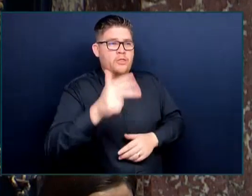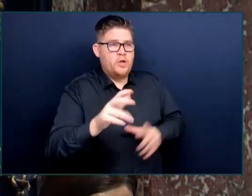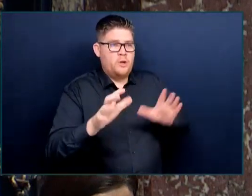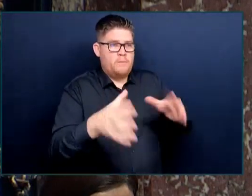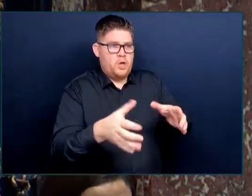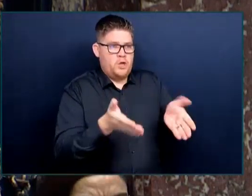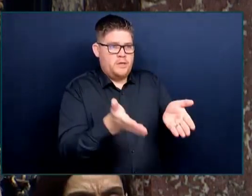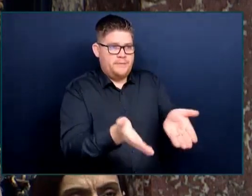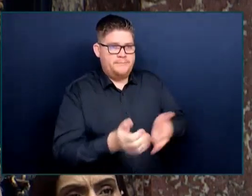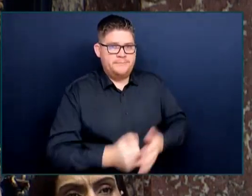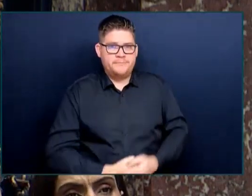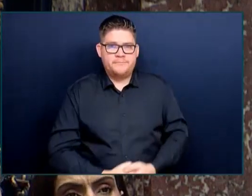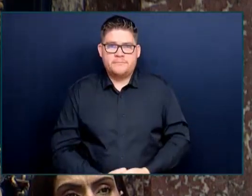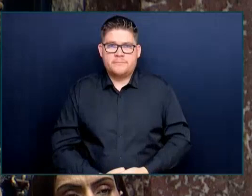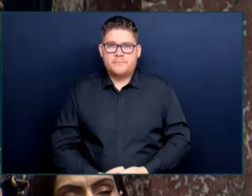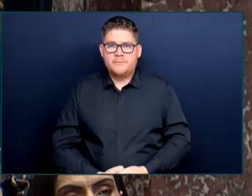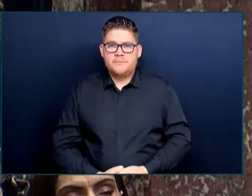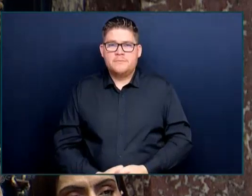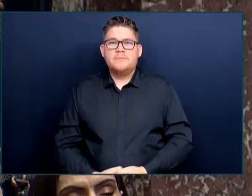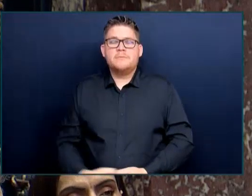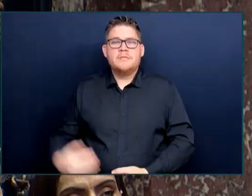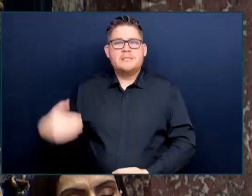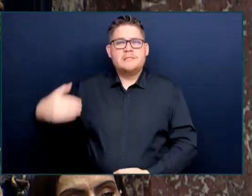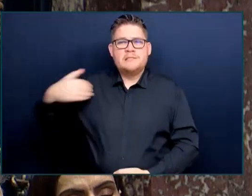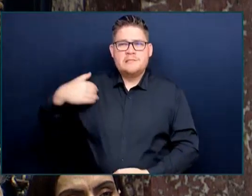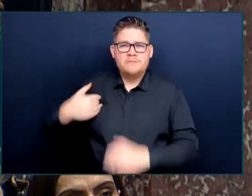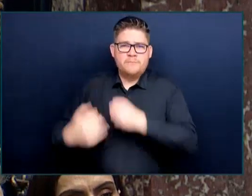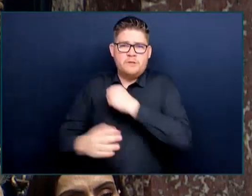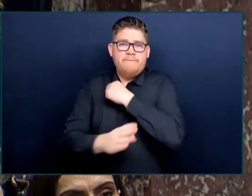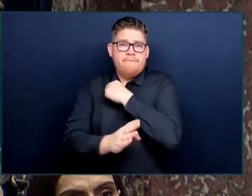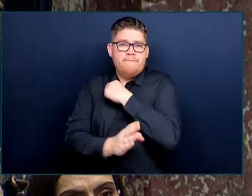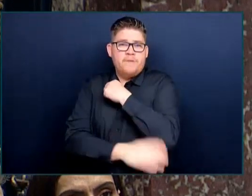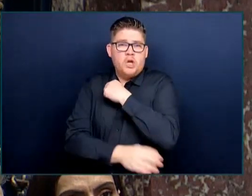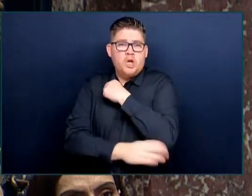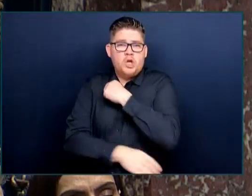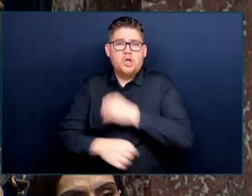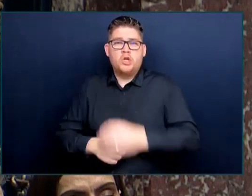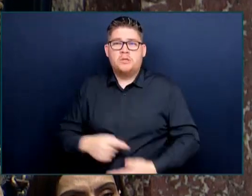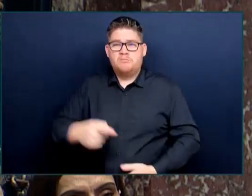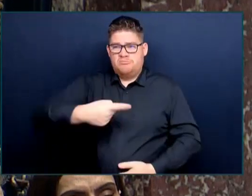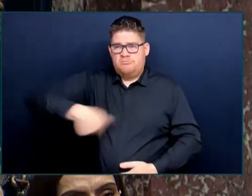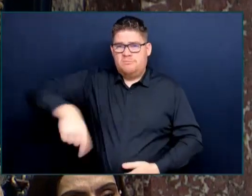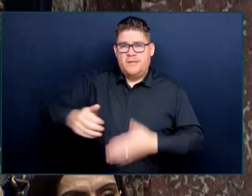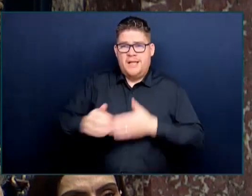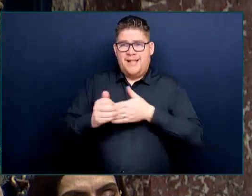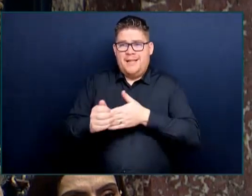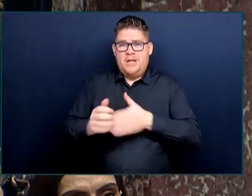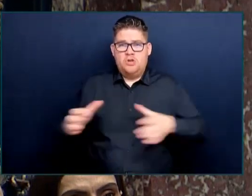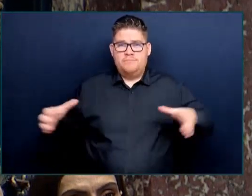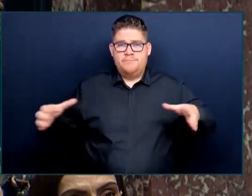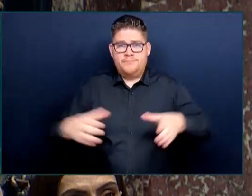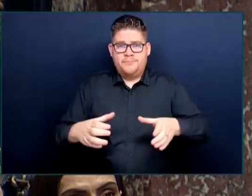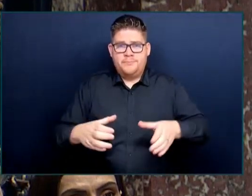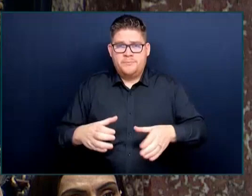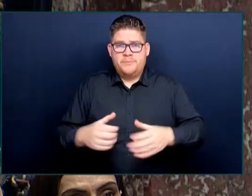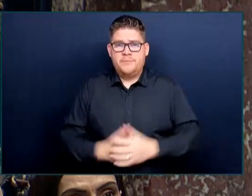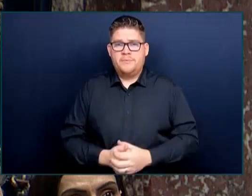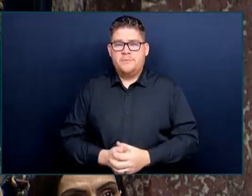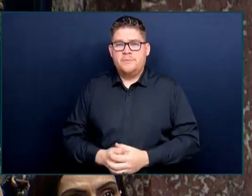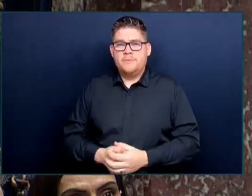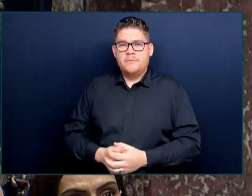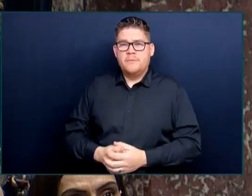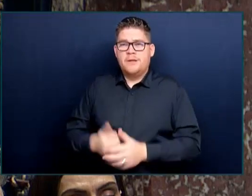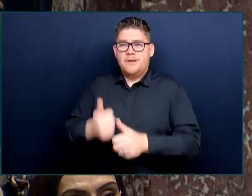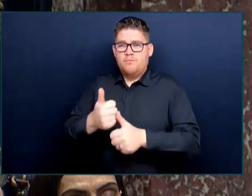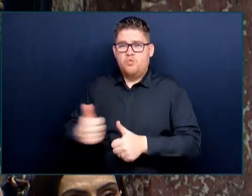Premier Eby said, quote, we cannot continue to subsidize fossil fuels and expect clean energy to manifest somehow. We